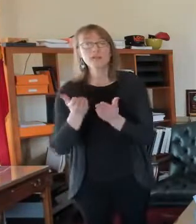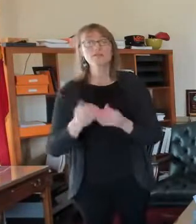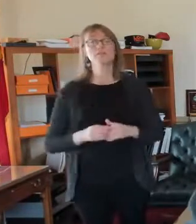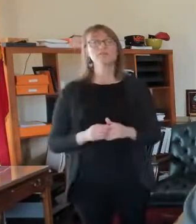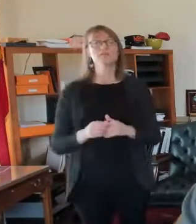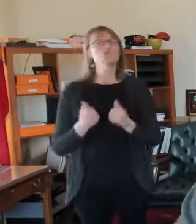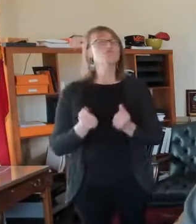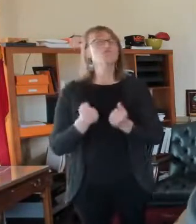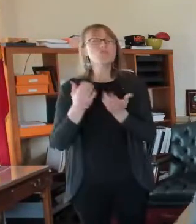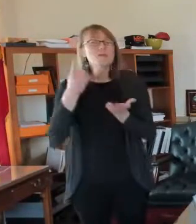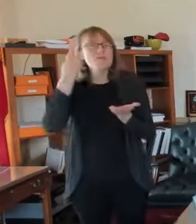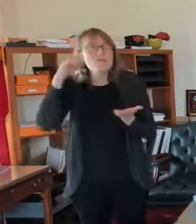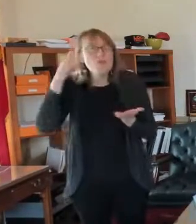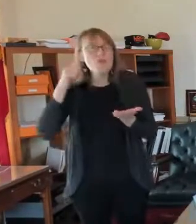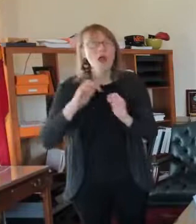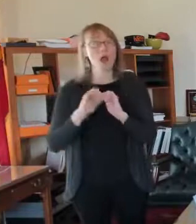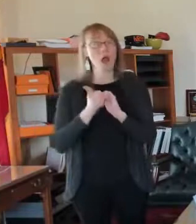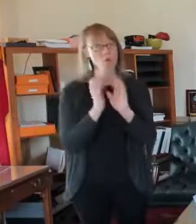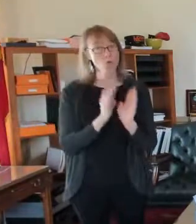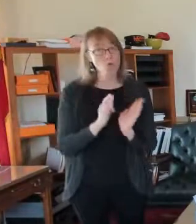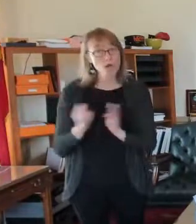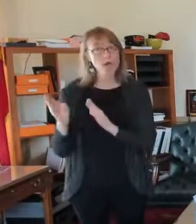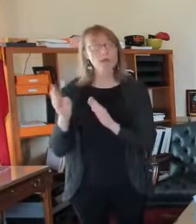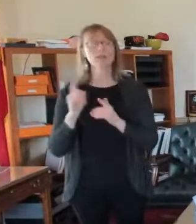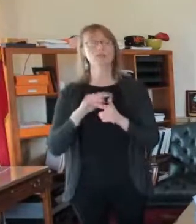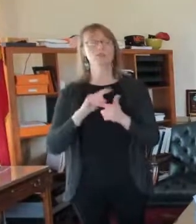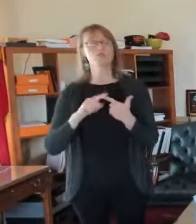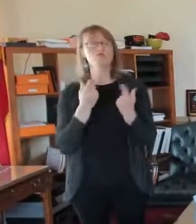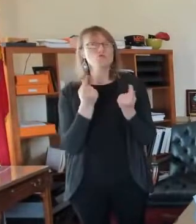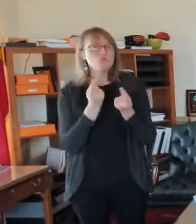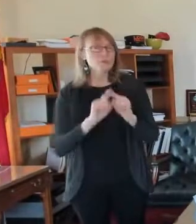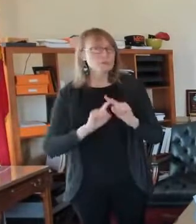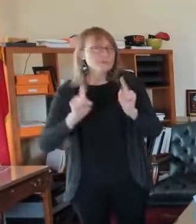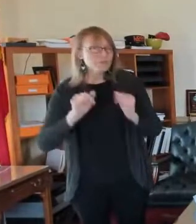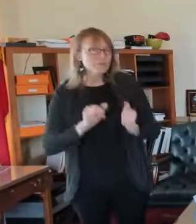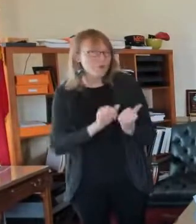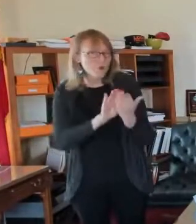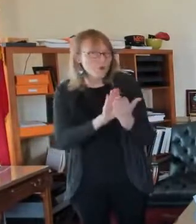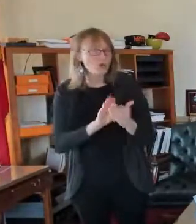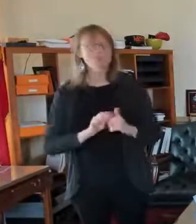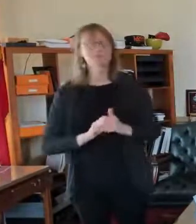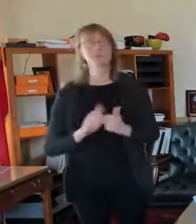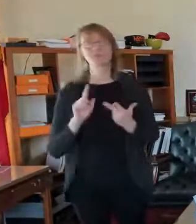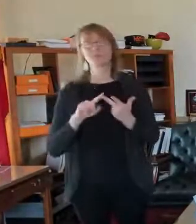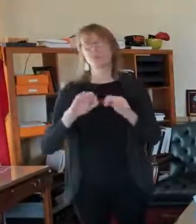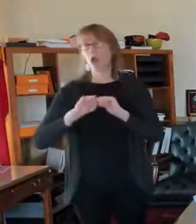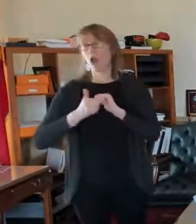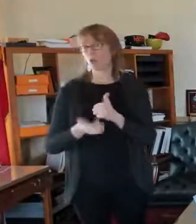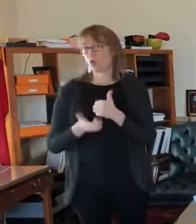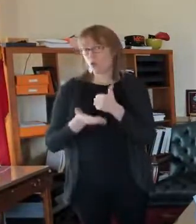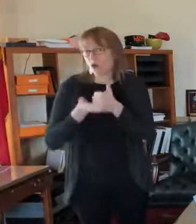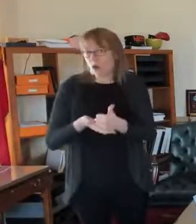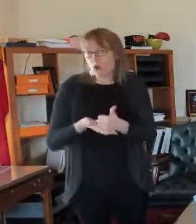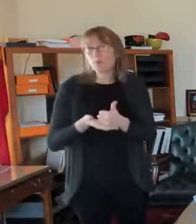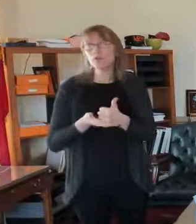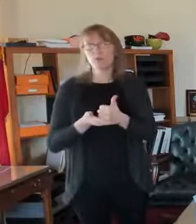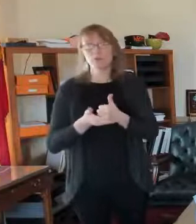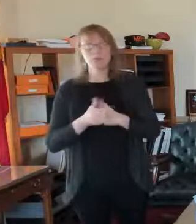and, and, uh, different things that, that they think would be helpful to the police department. So